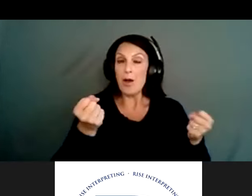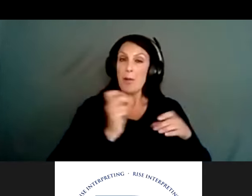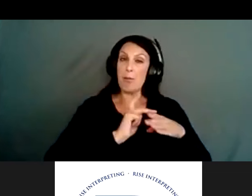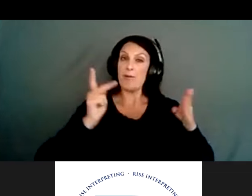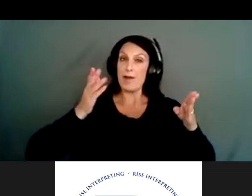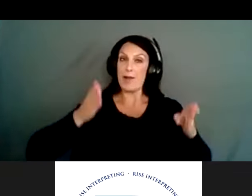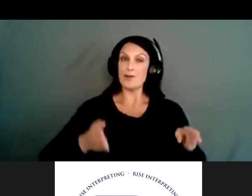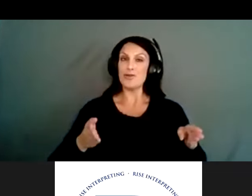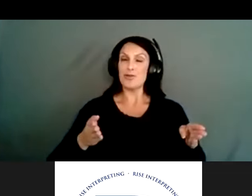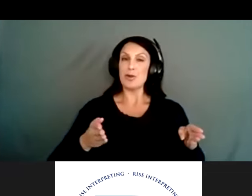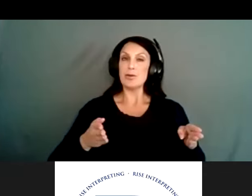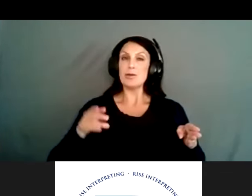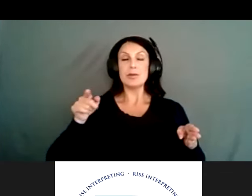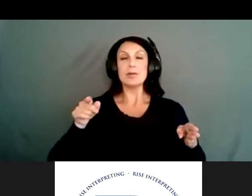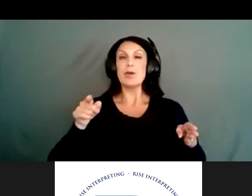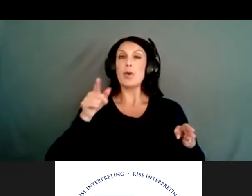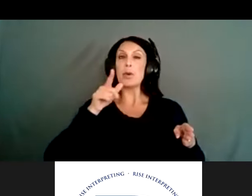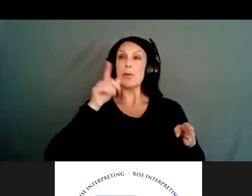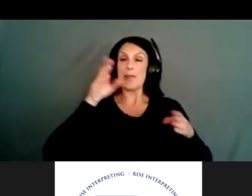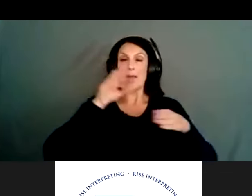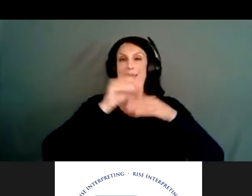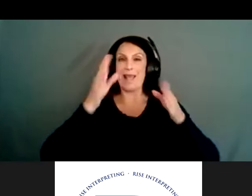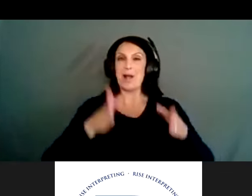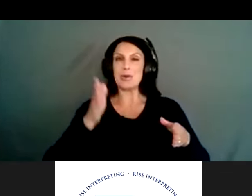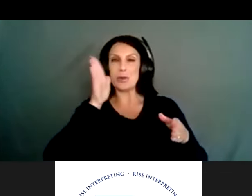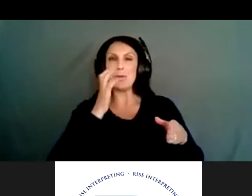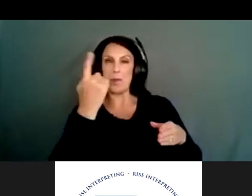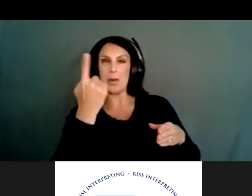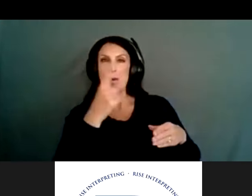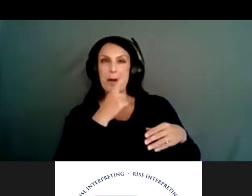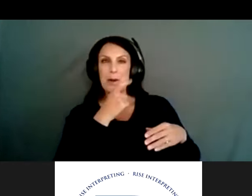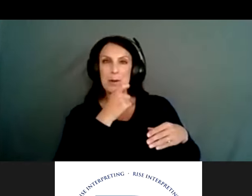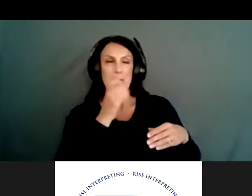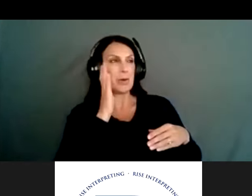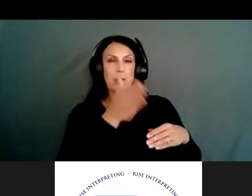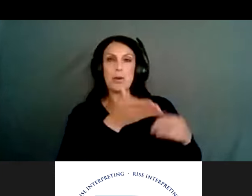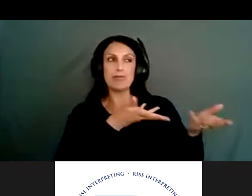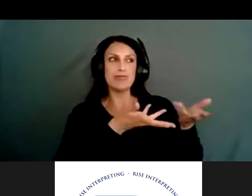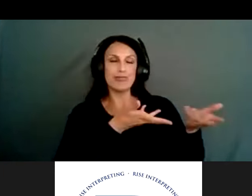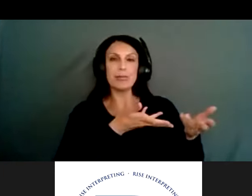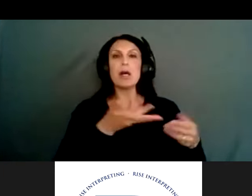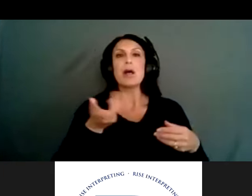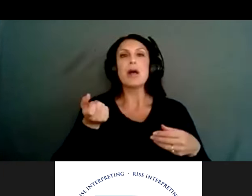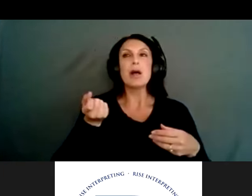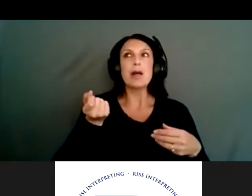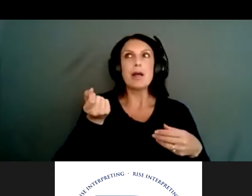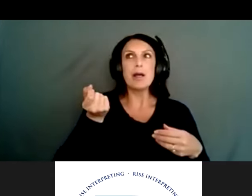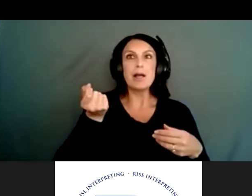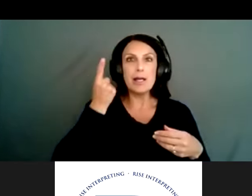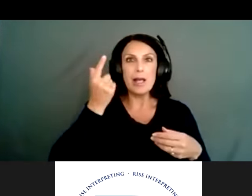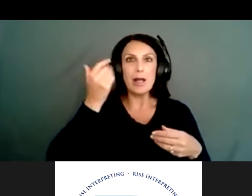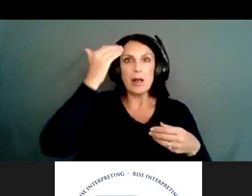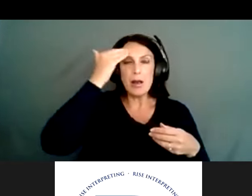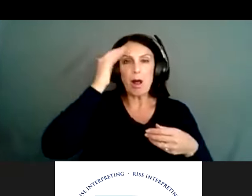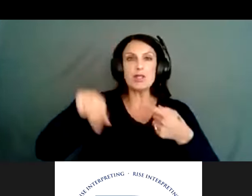one of the more likely individuals who would be having these conversations is to get competency about firearms. If you've never held a firearm,